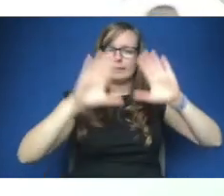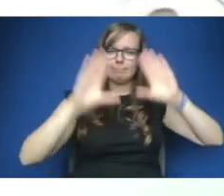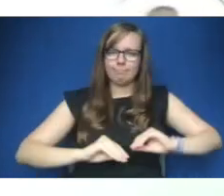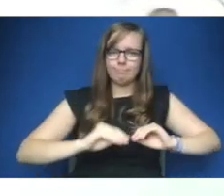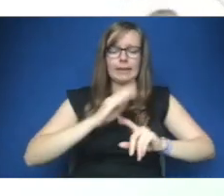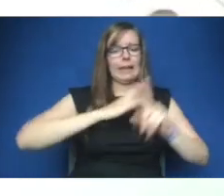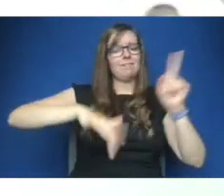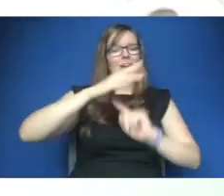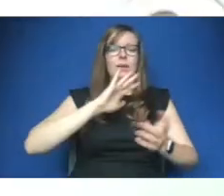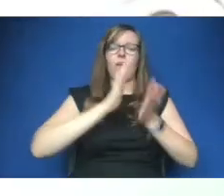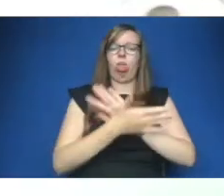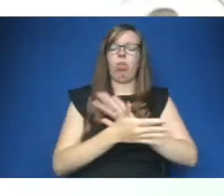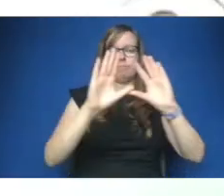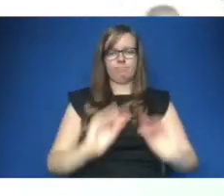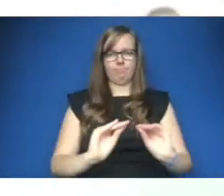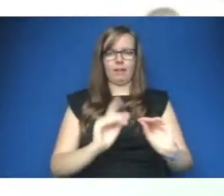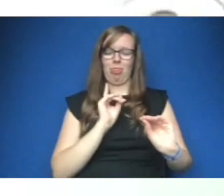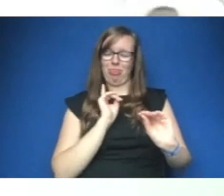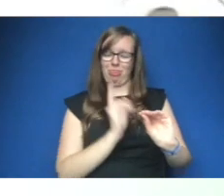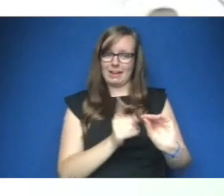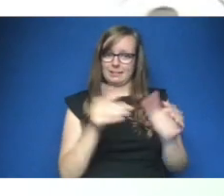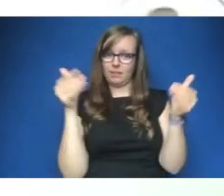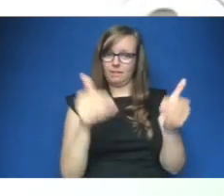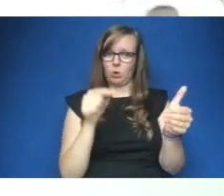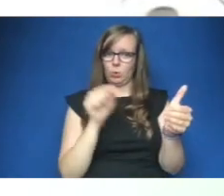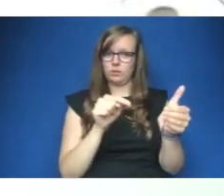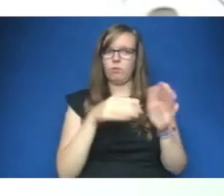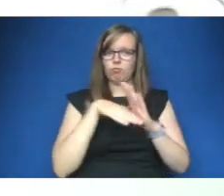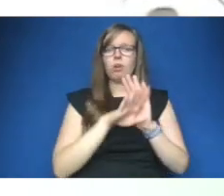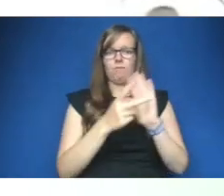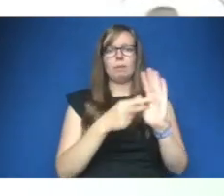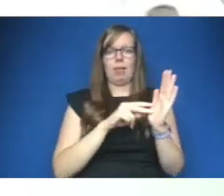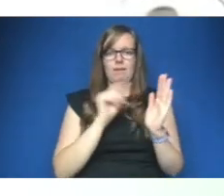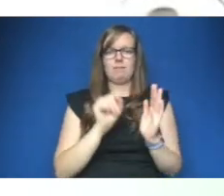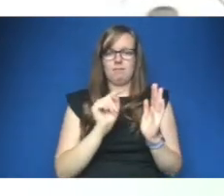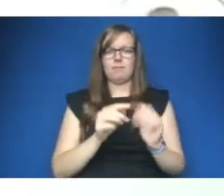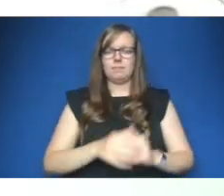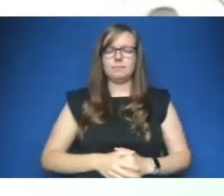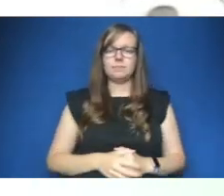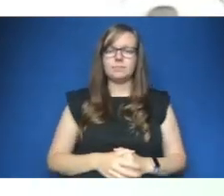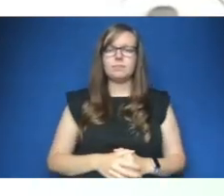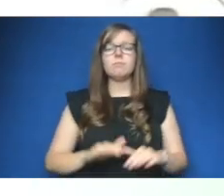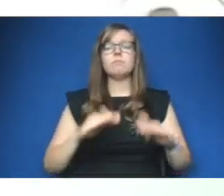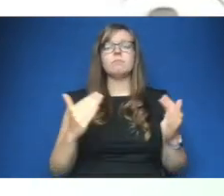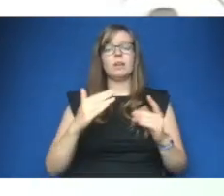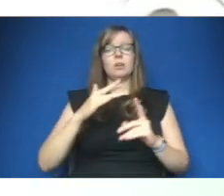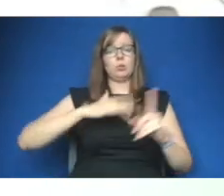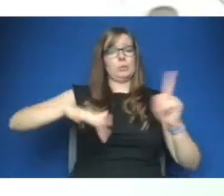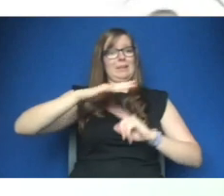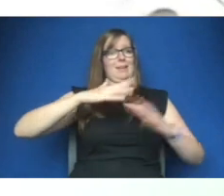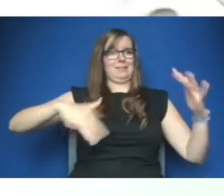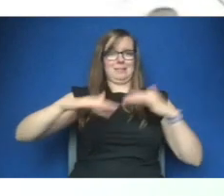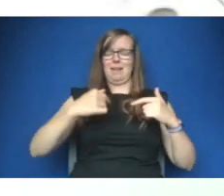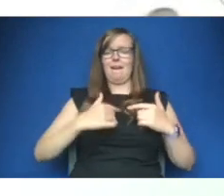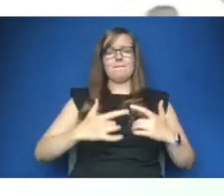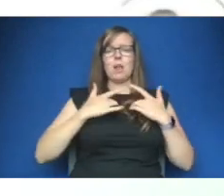all of this is at the heart of that recovery plan so as a society i feel that we are not moving like i